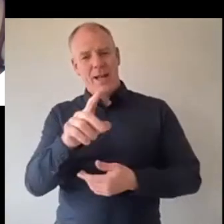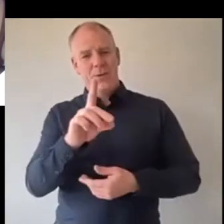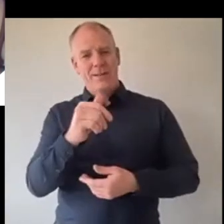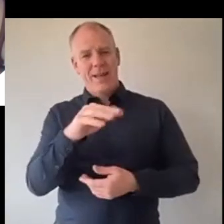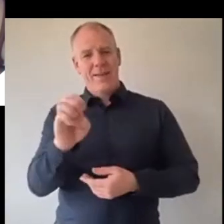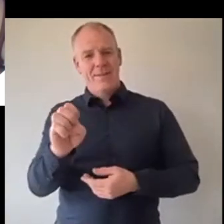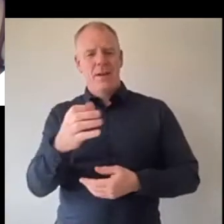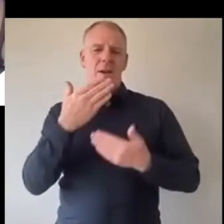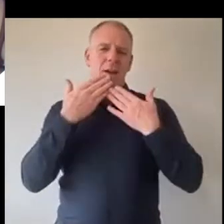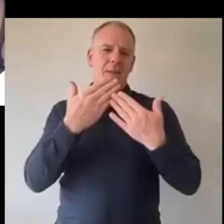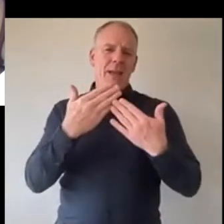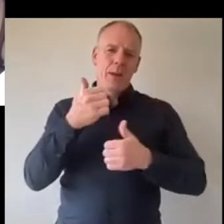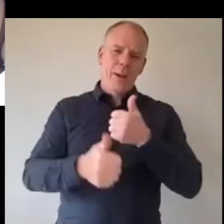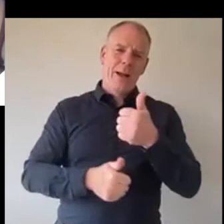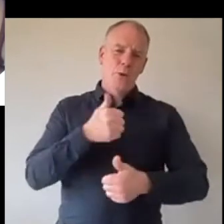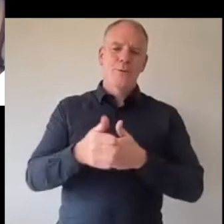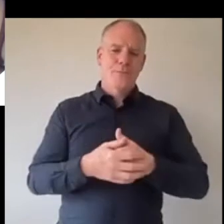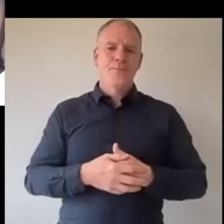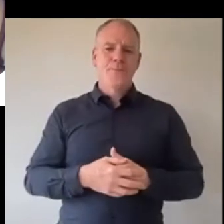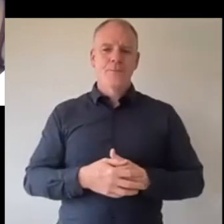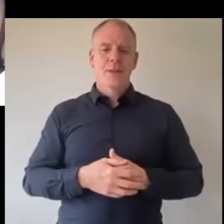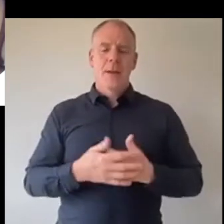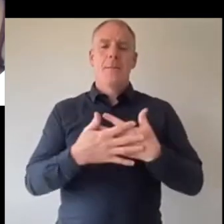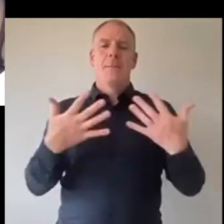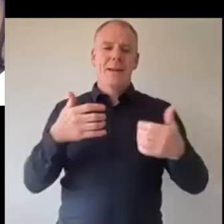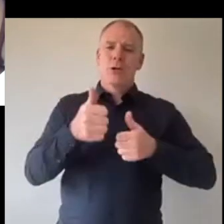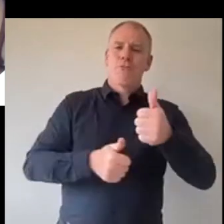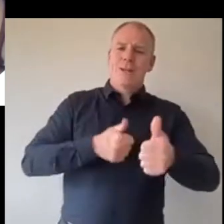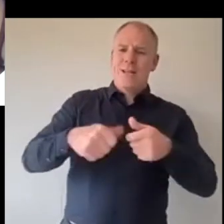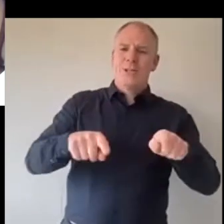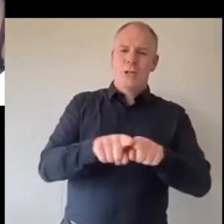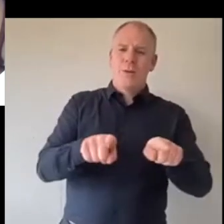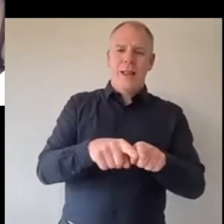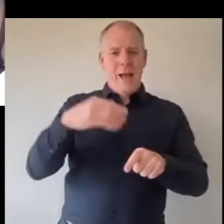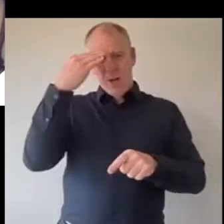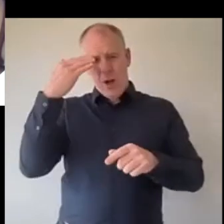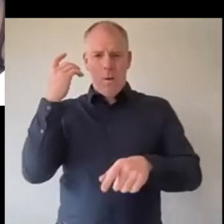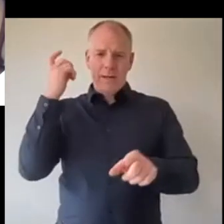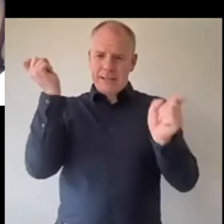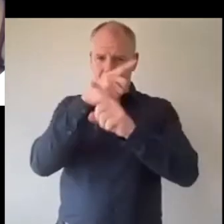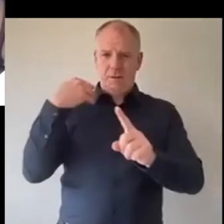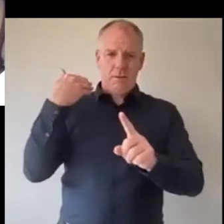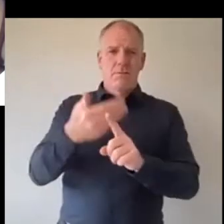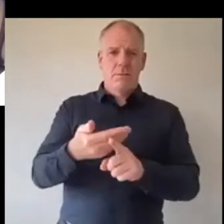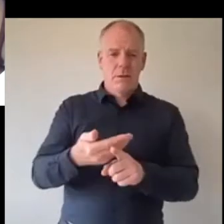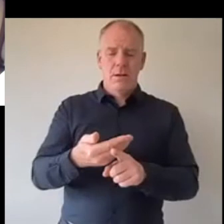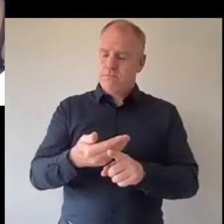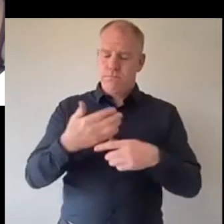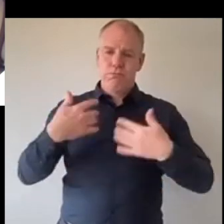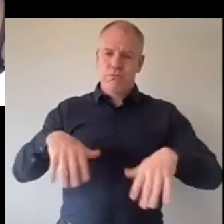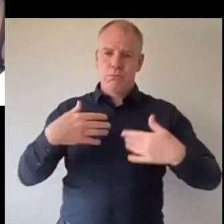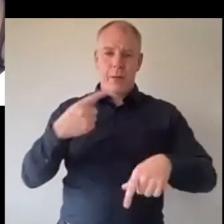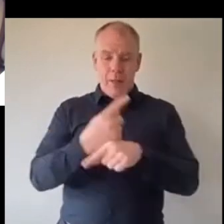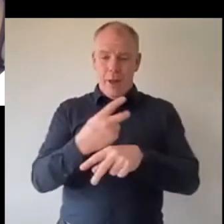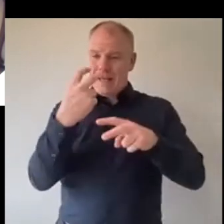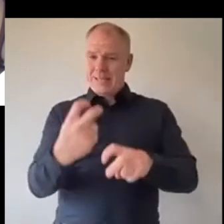you and uh well done so and also a massive congratulations I know it's been horrendous and uh it's incredible that you're sitting